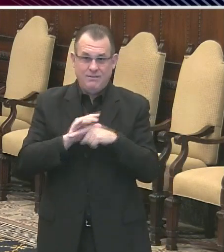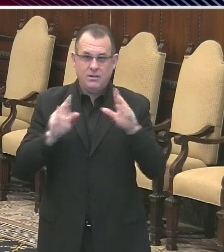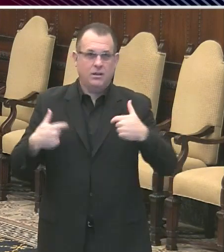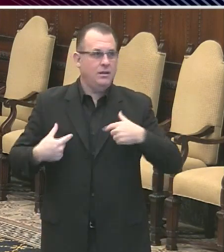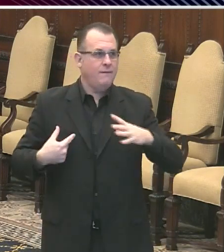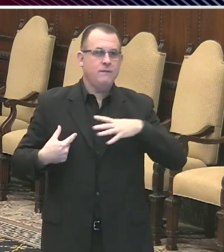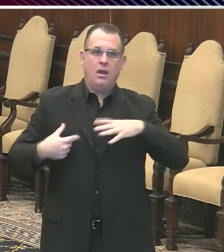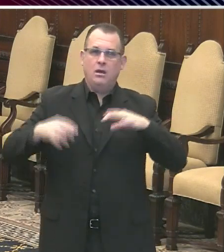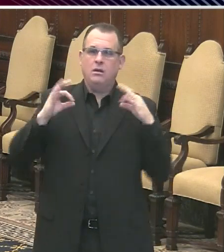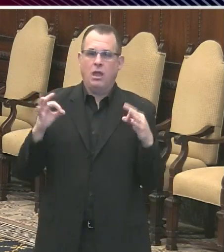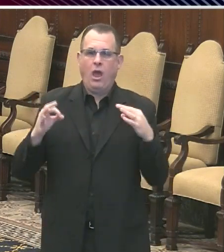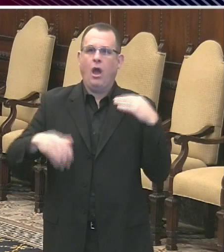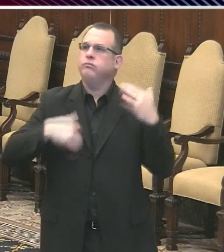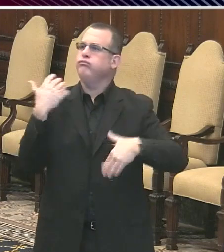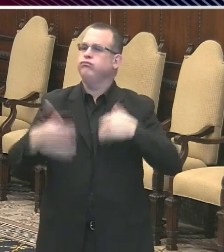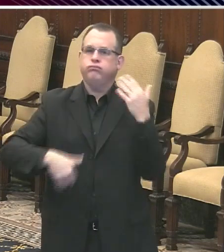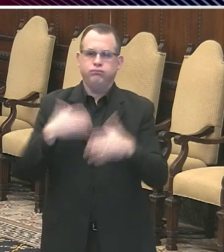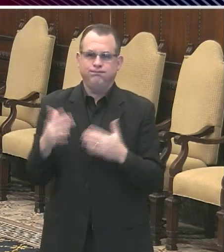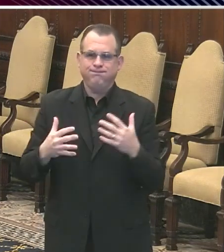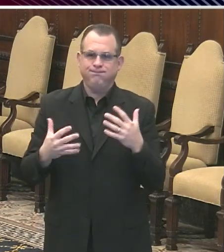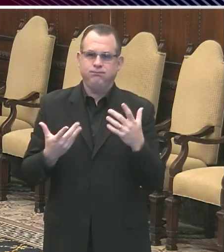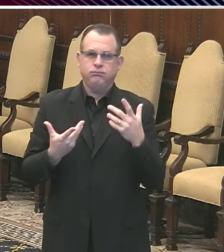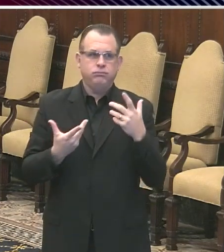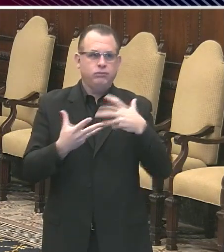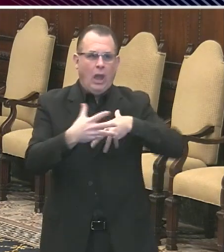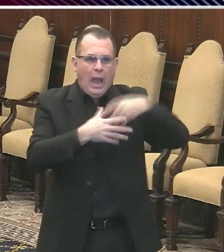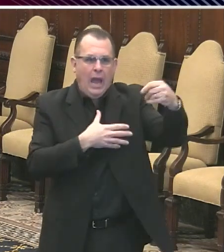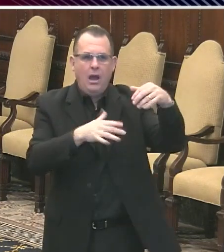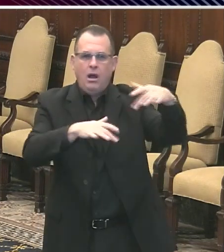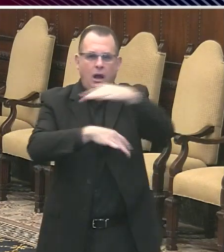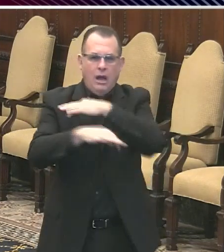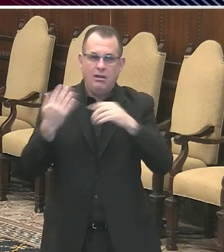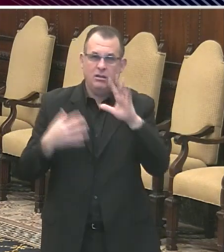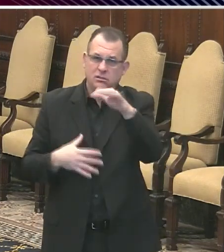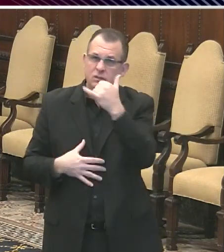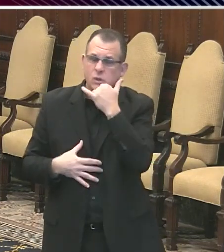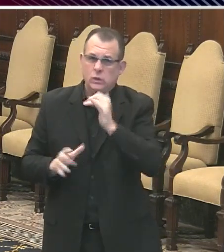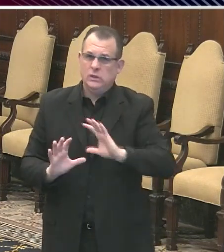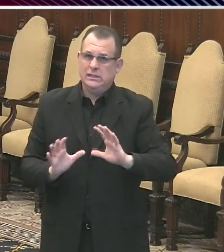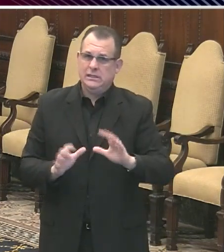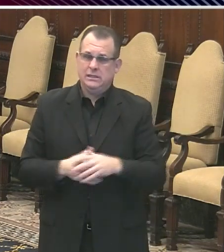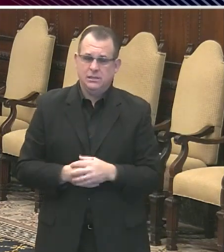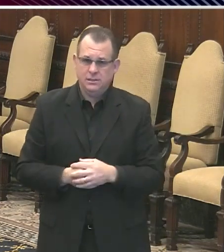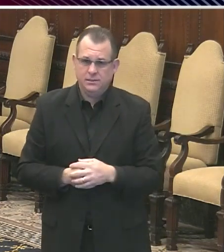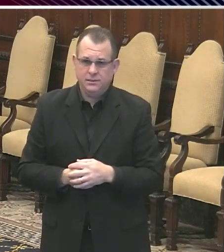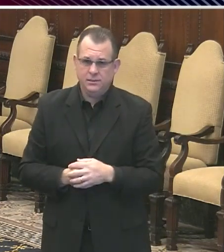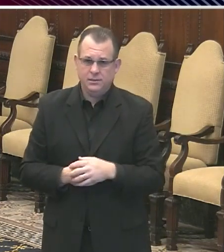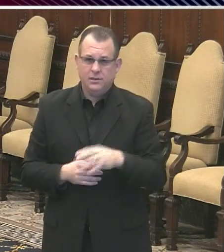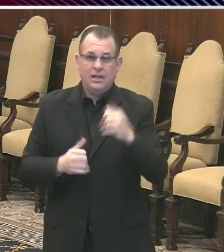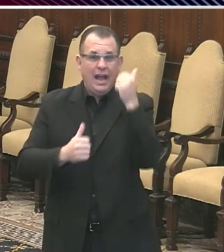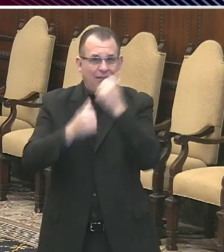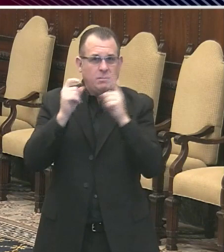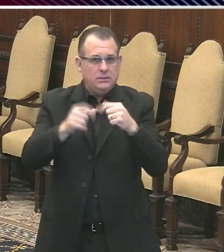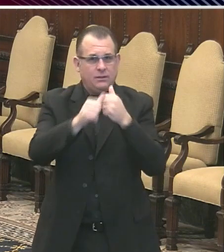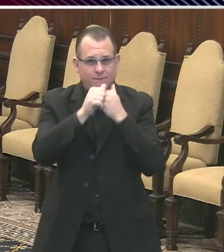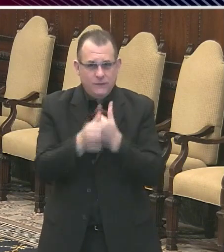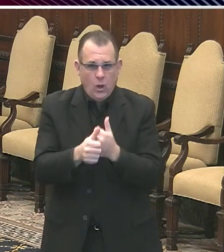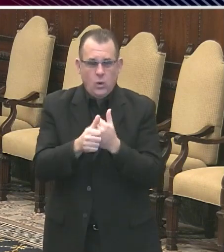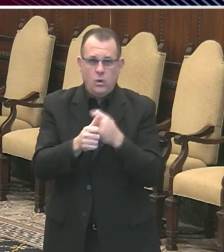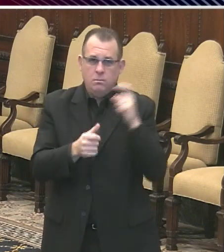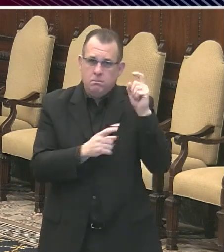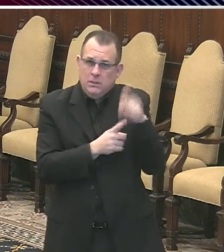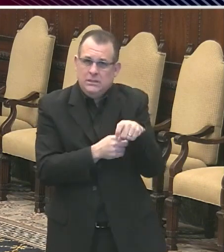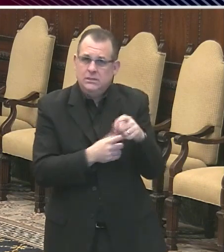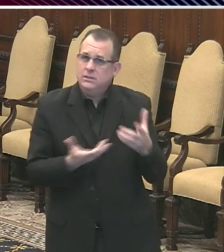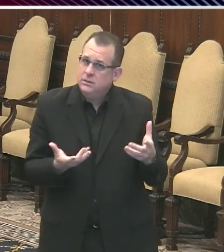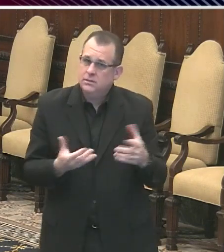distancing rules, they don't need to follow it in the future. And that's just the wrong message we want to send. Everybody needs to follow these rules. So, we hope to